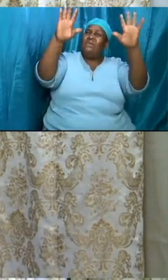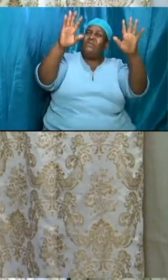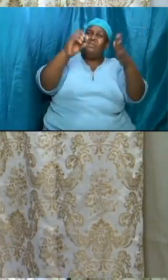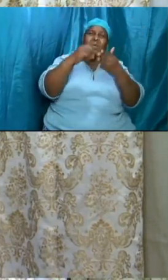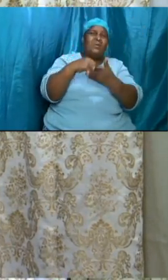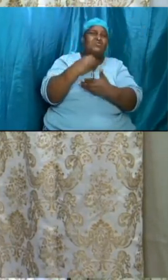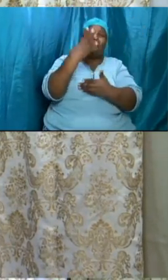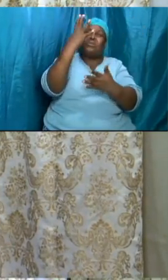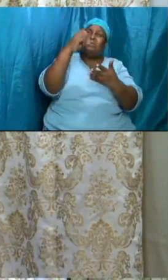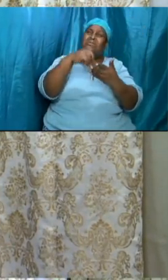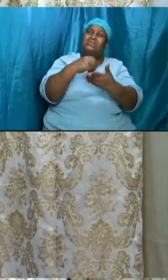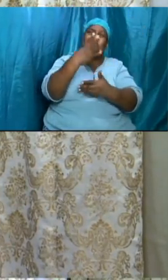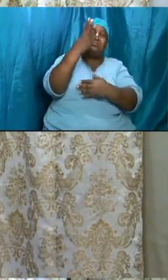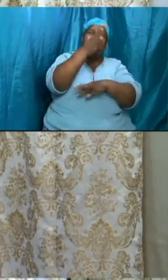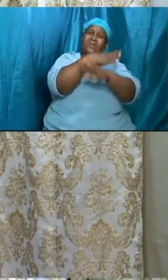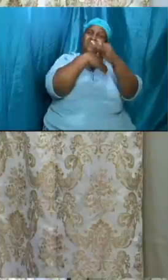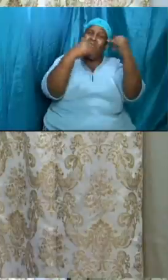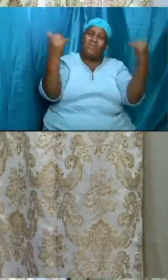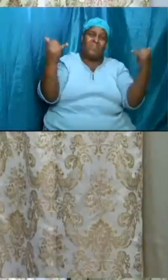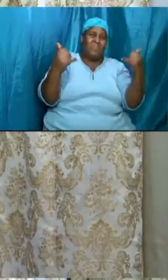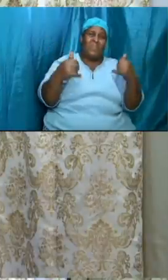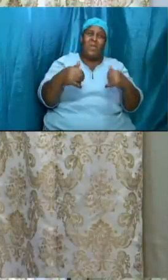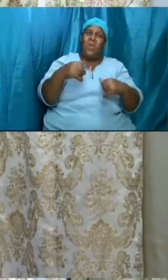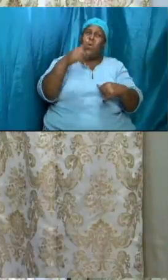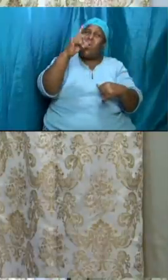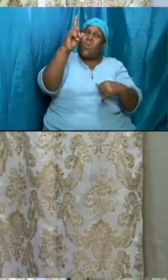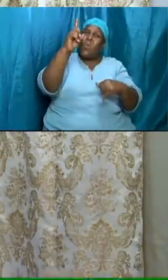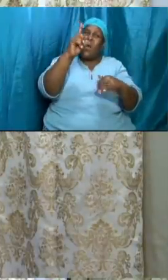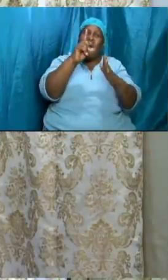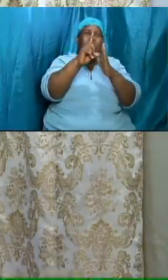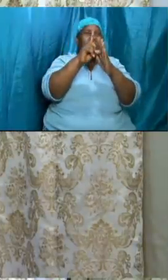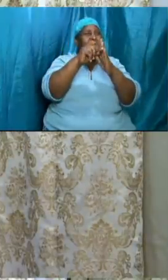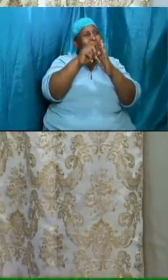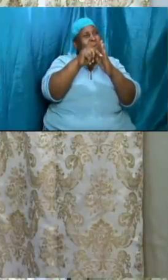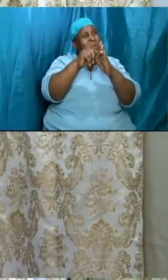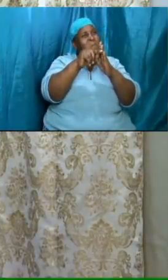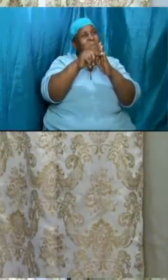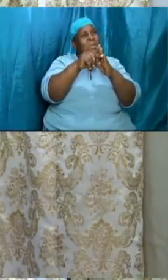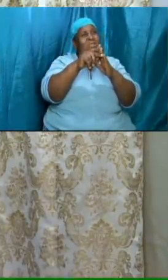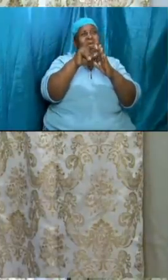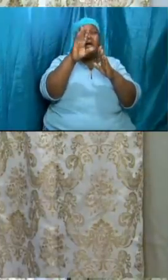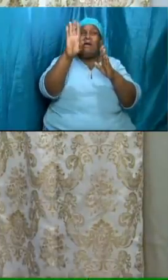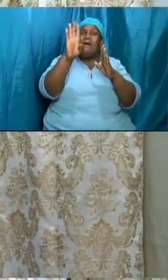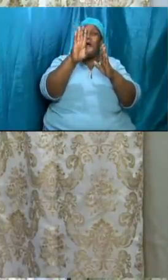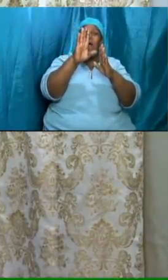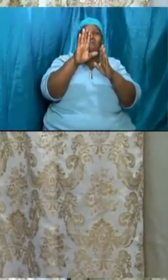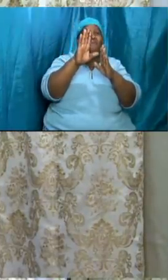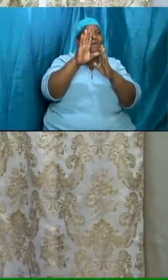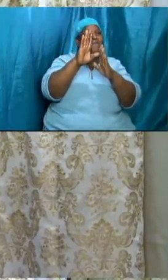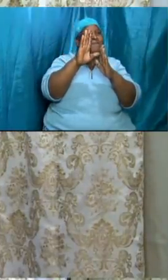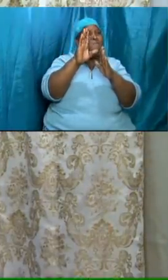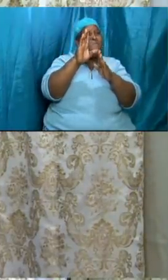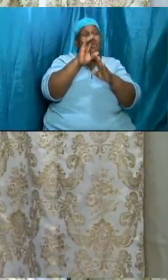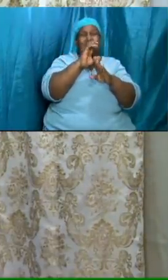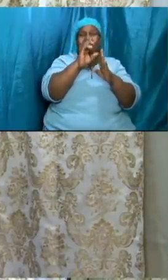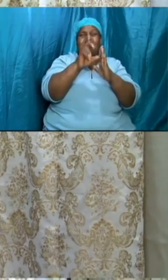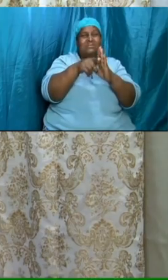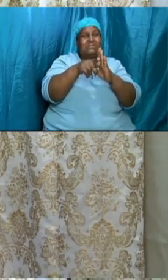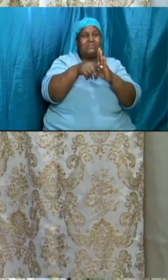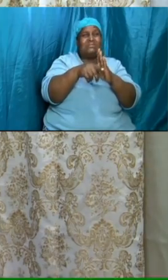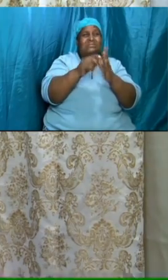one moment of pleasure that only takes an hour half hour five minutes depending on who you are